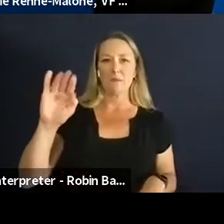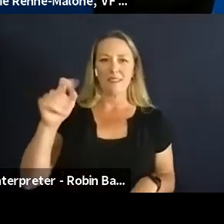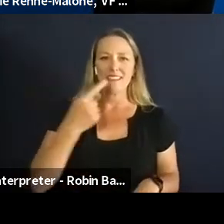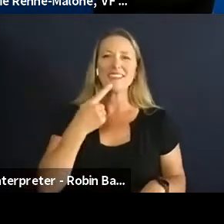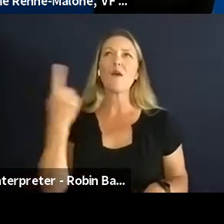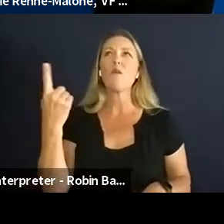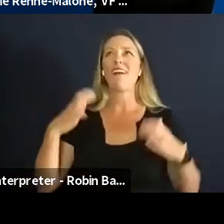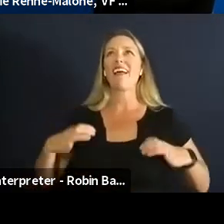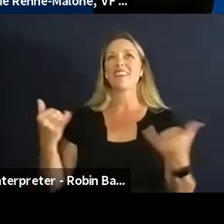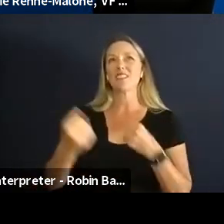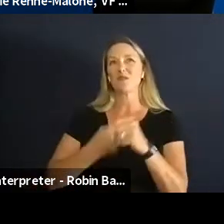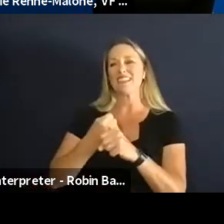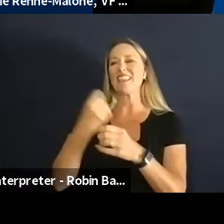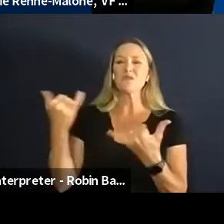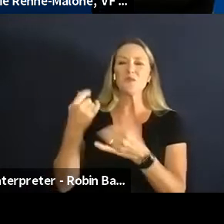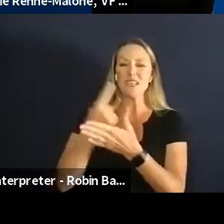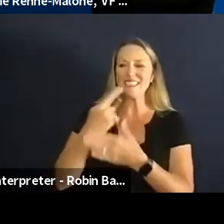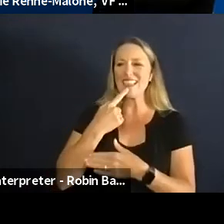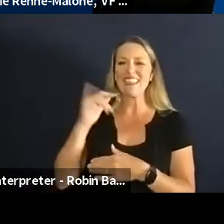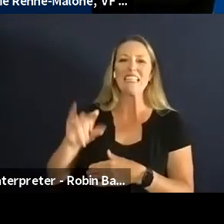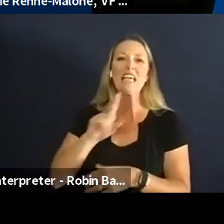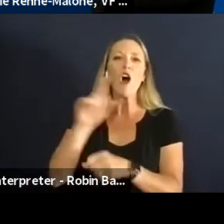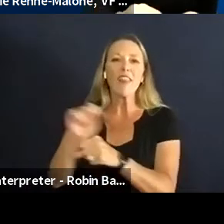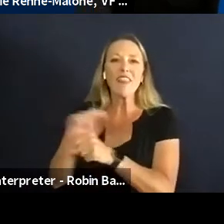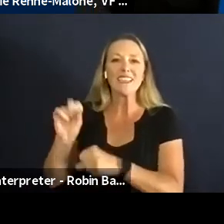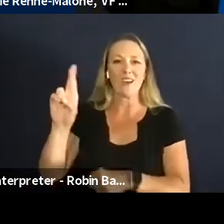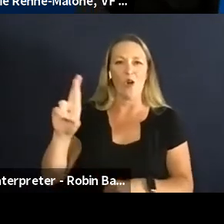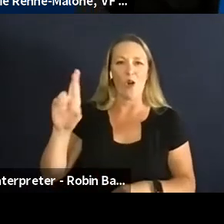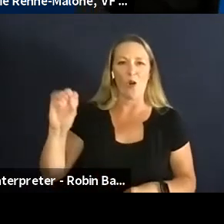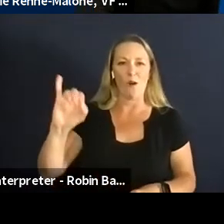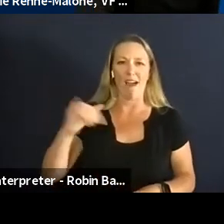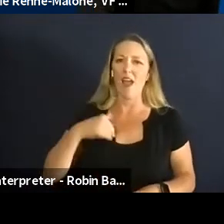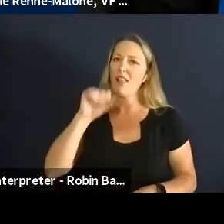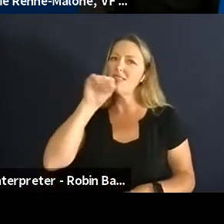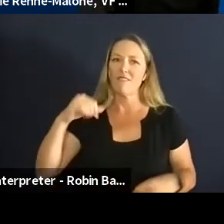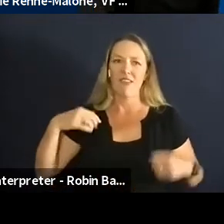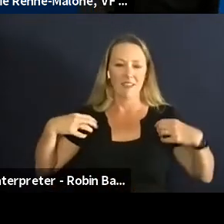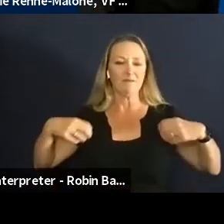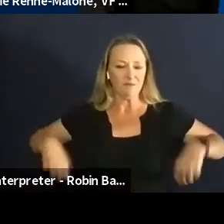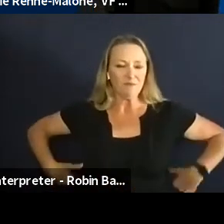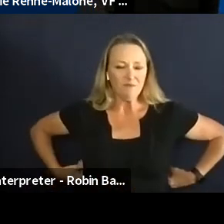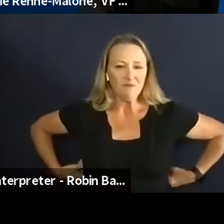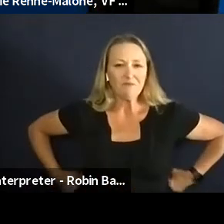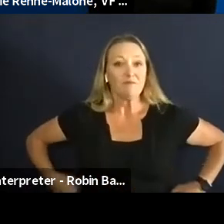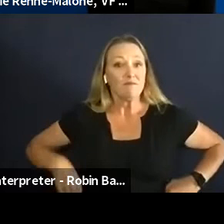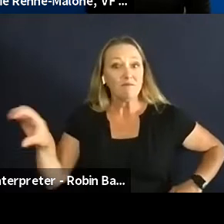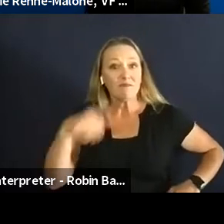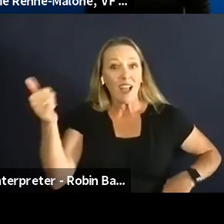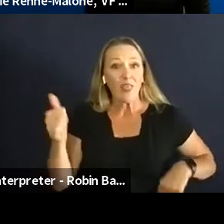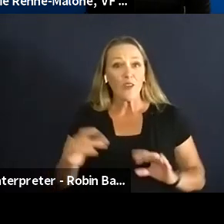it as authentic ROI which I really loved. Yeah I thought that was good. Anyone else?